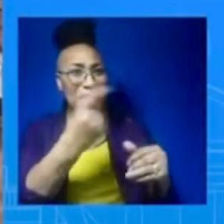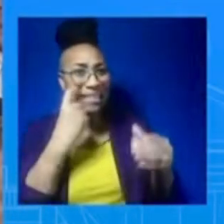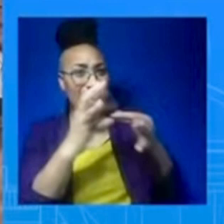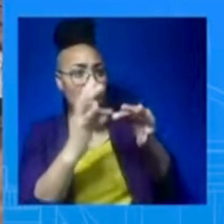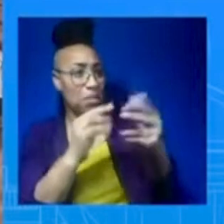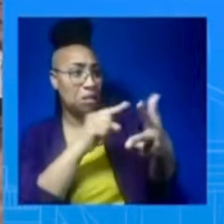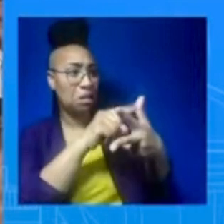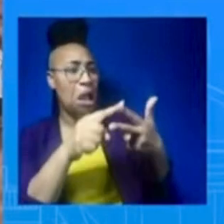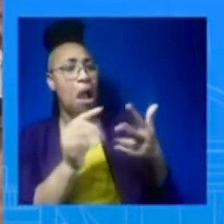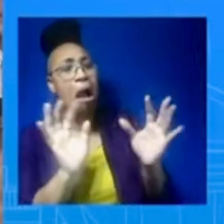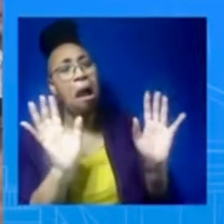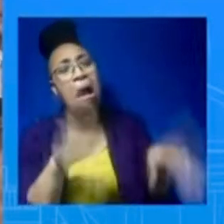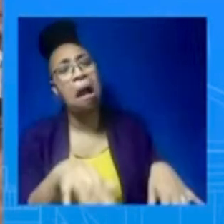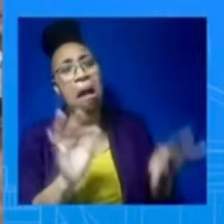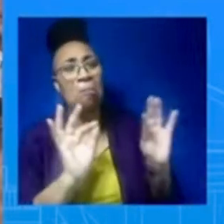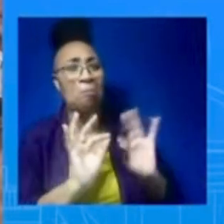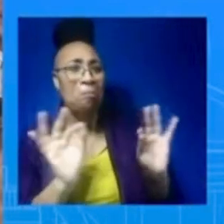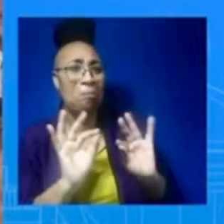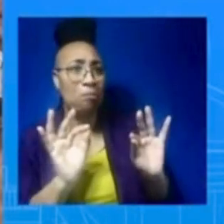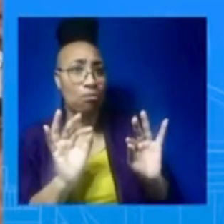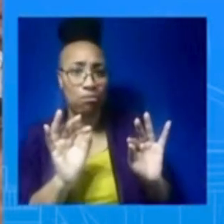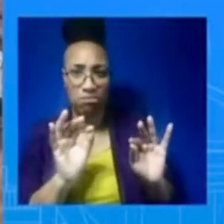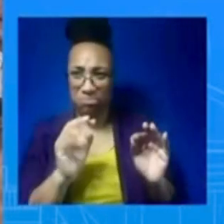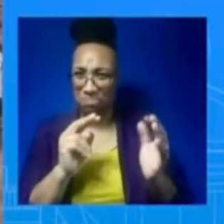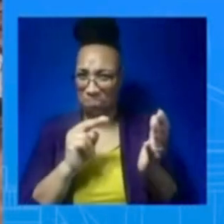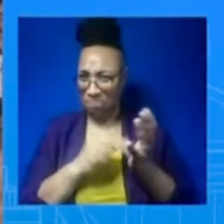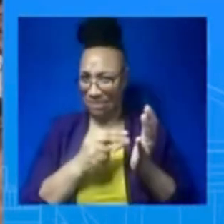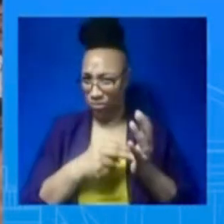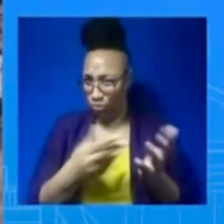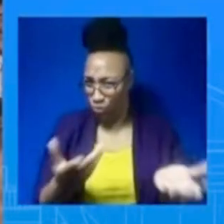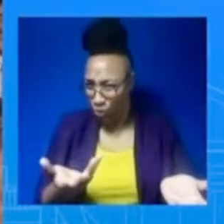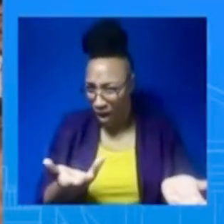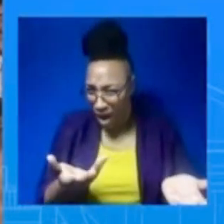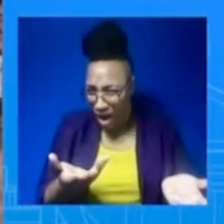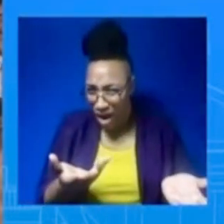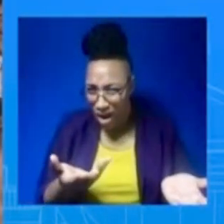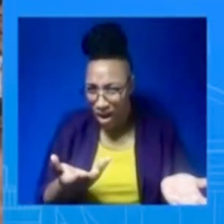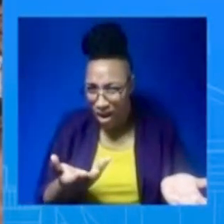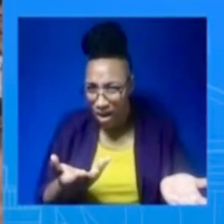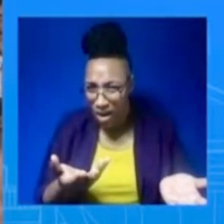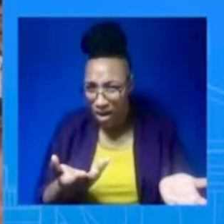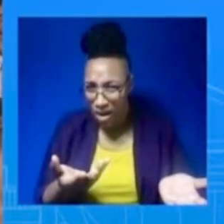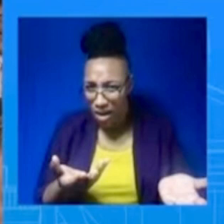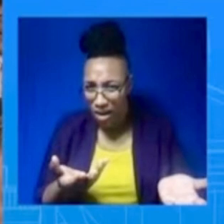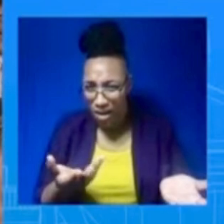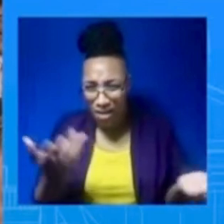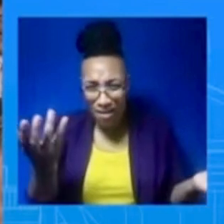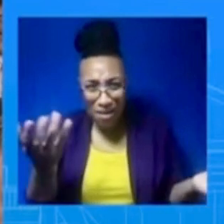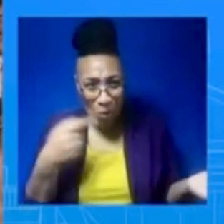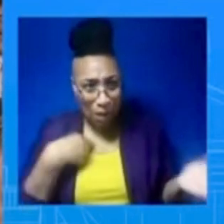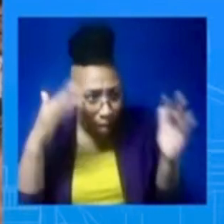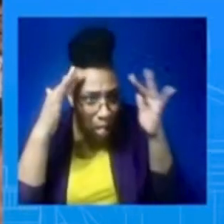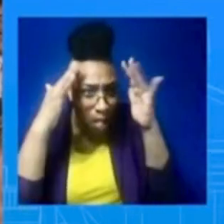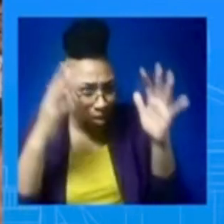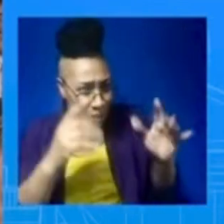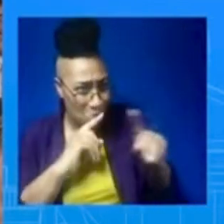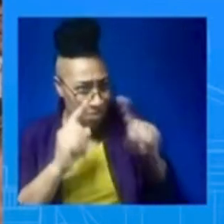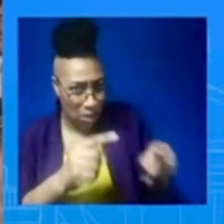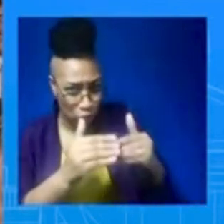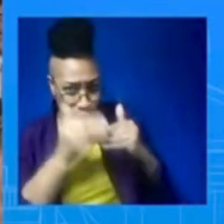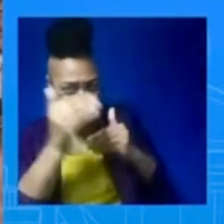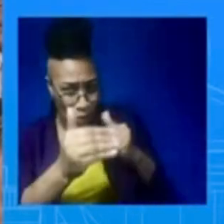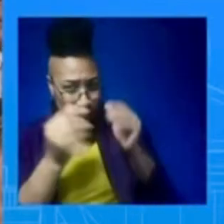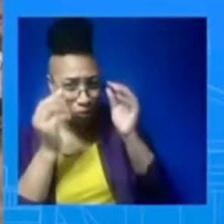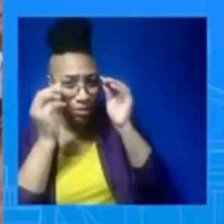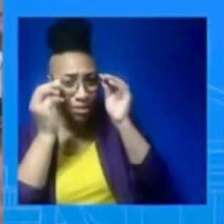after allowing the Chinese spy balloon to do what it did and then went trigger-happy on a bunch of kites and balloons that had no military